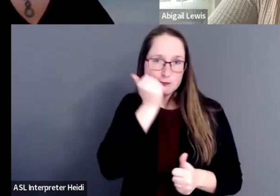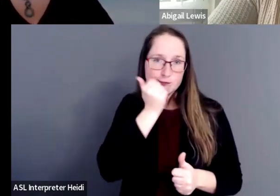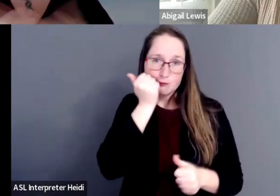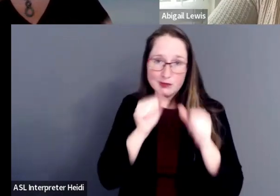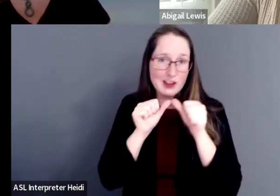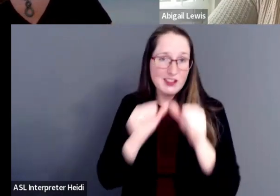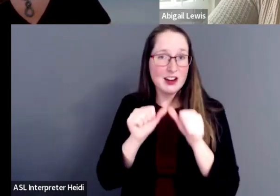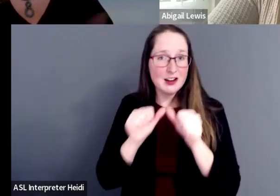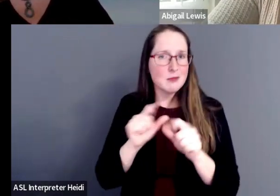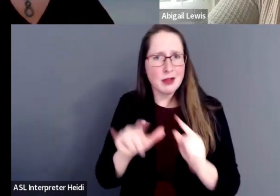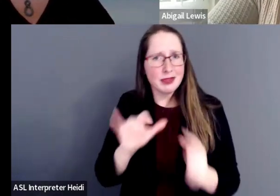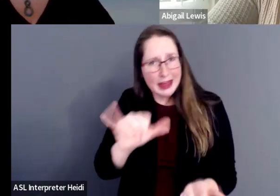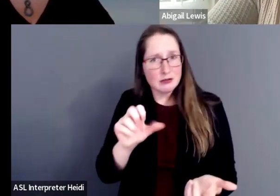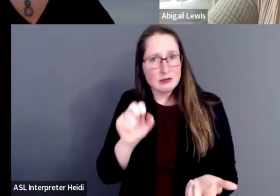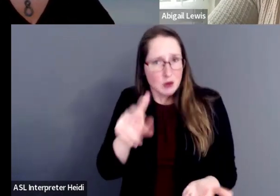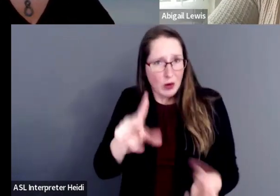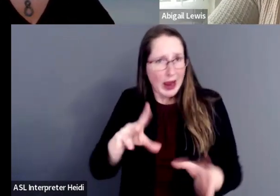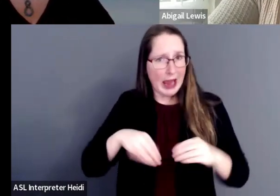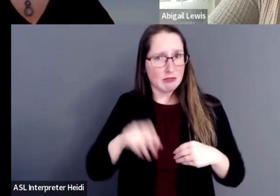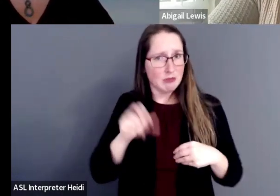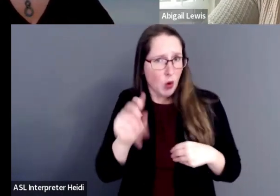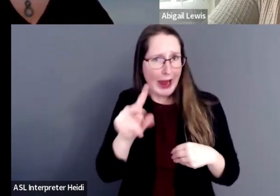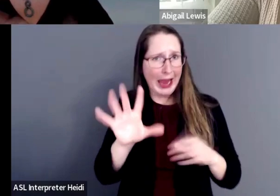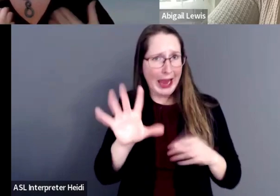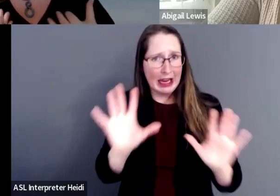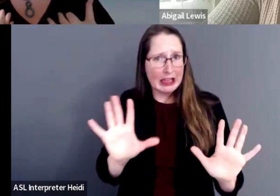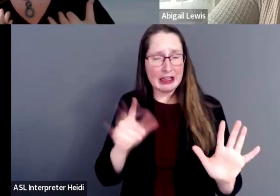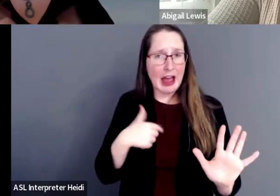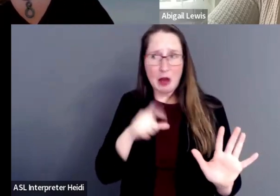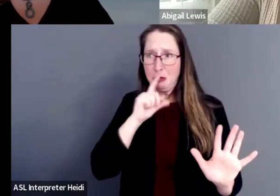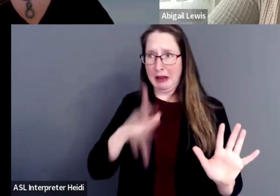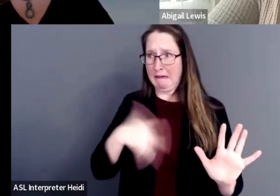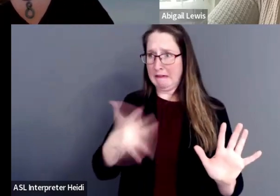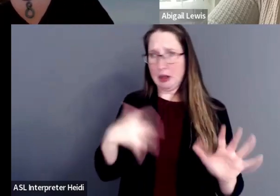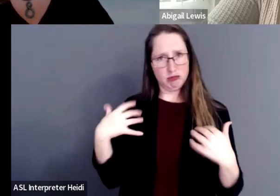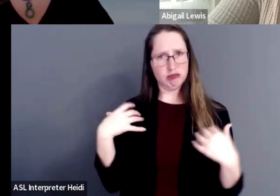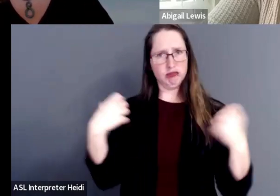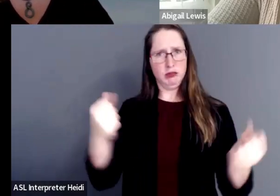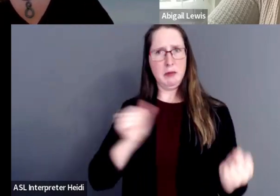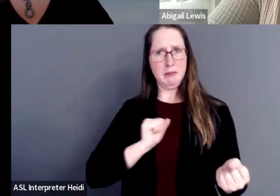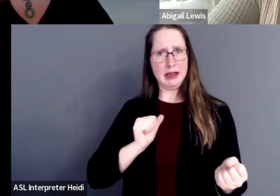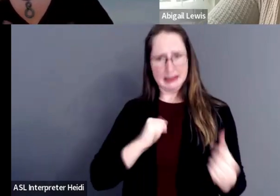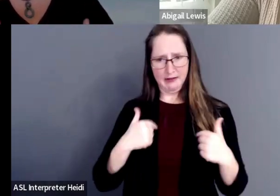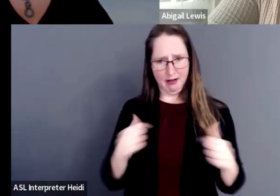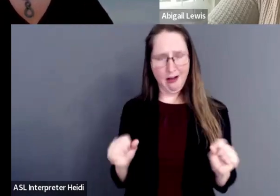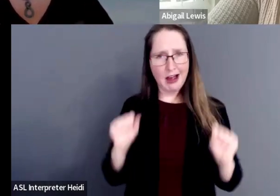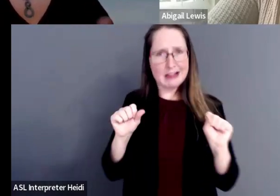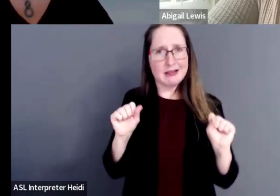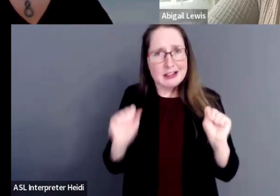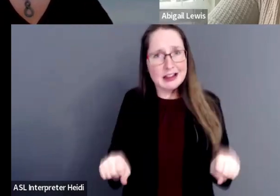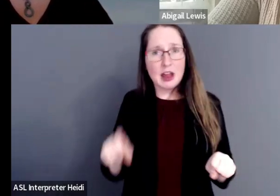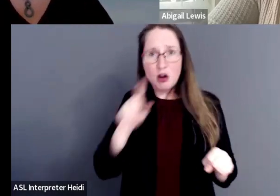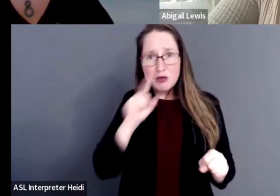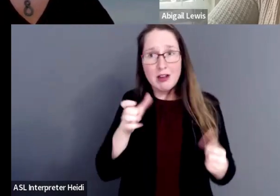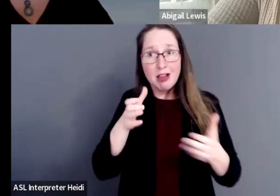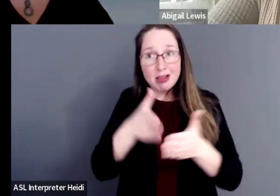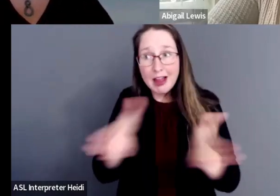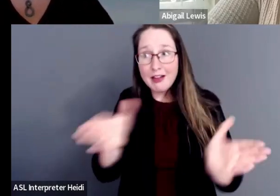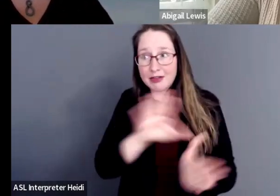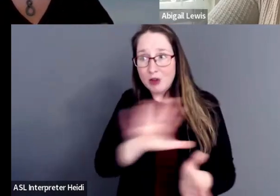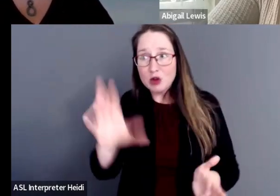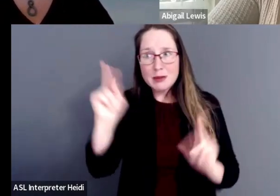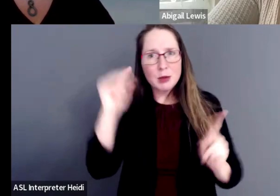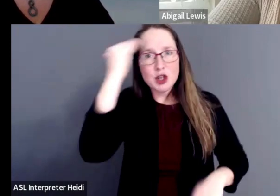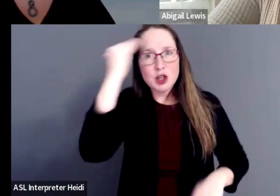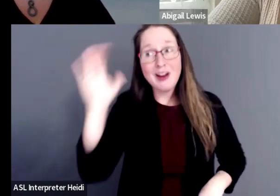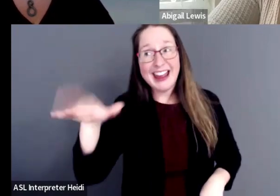But that's okay. And I really feel confident in myself to be able to let people know, hey,